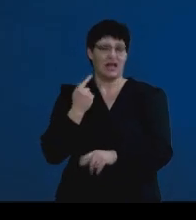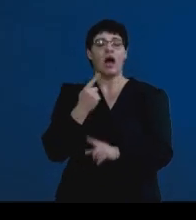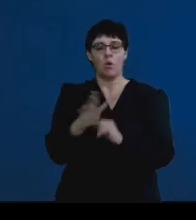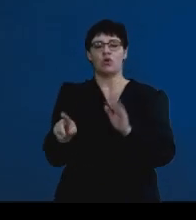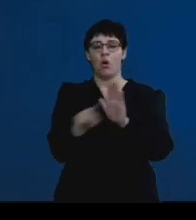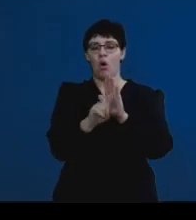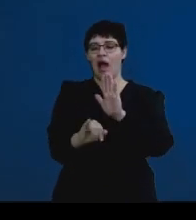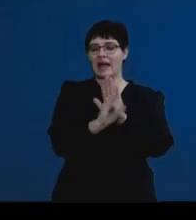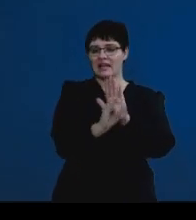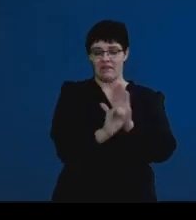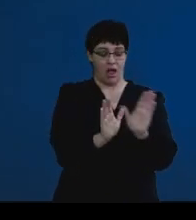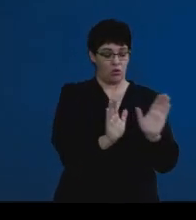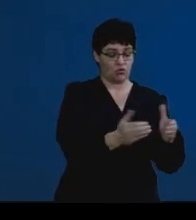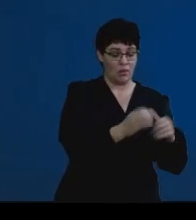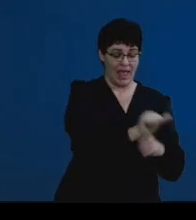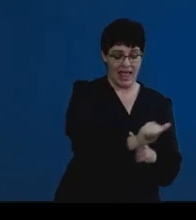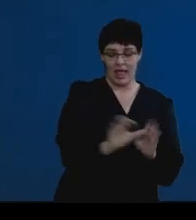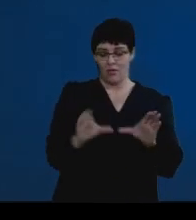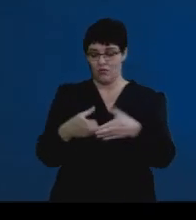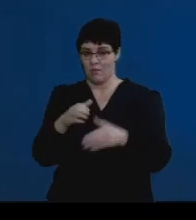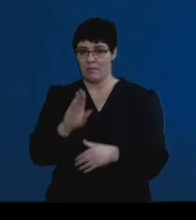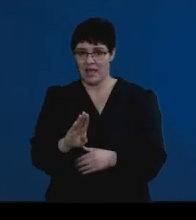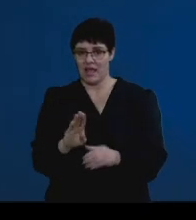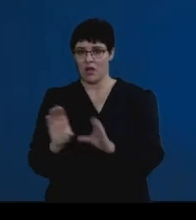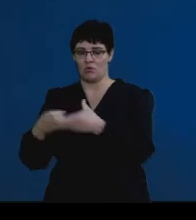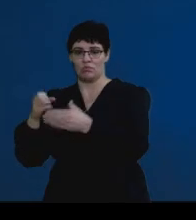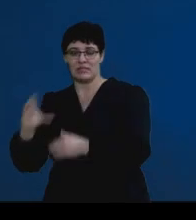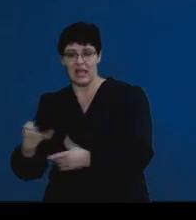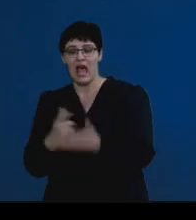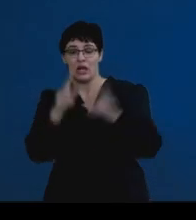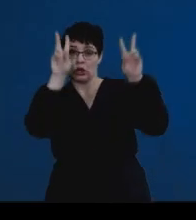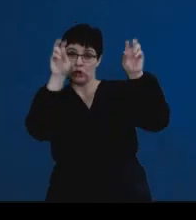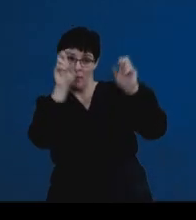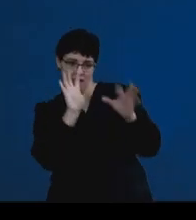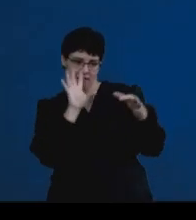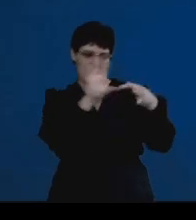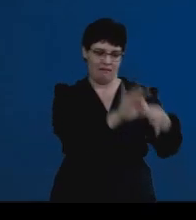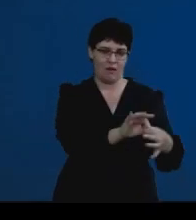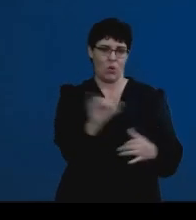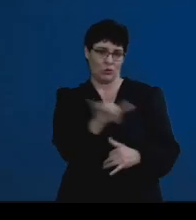sections now that are specific to a topic that you've been working with.